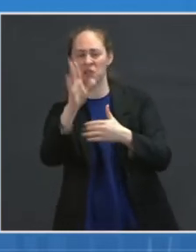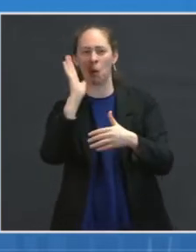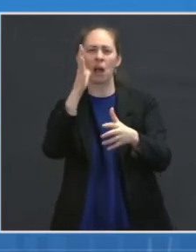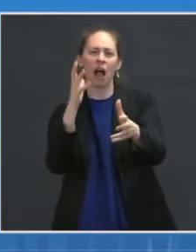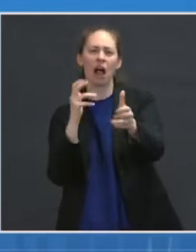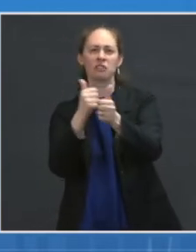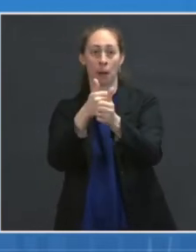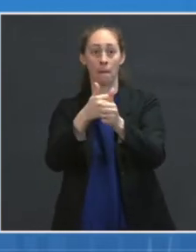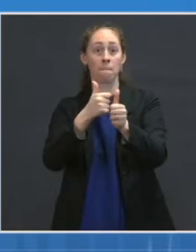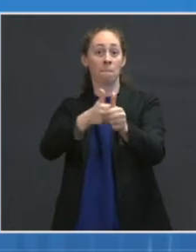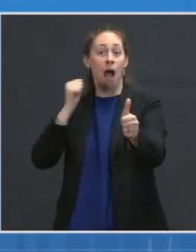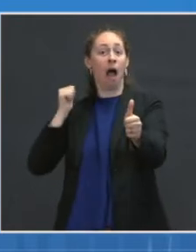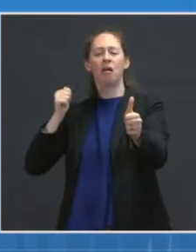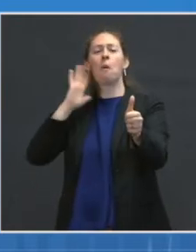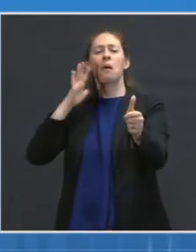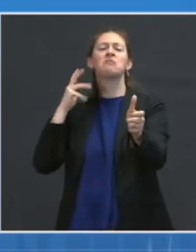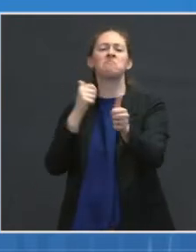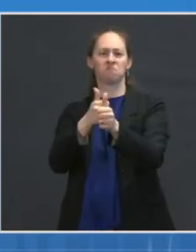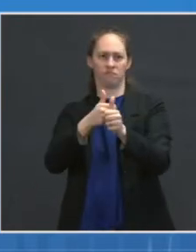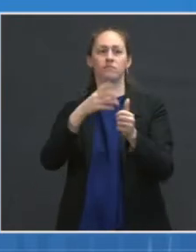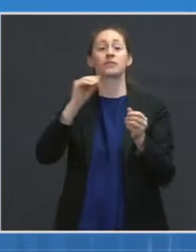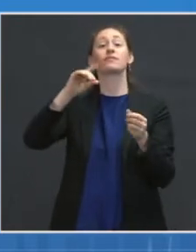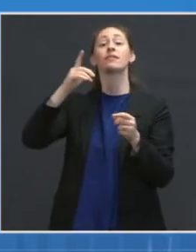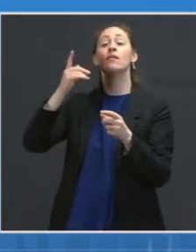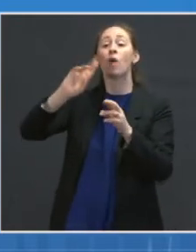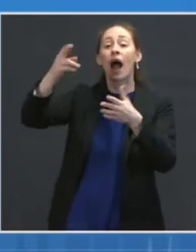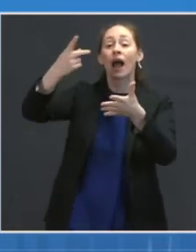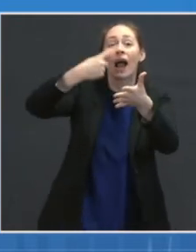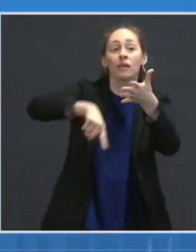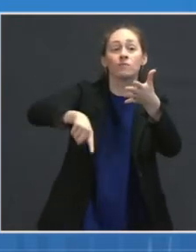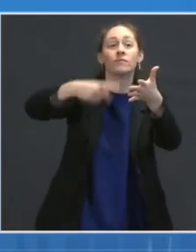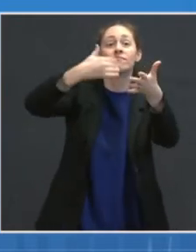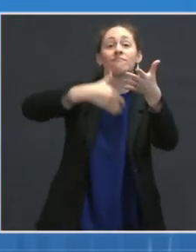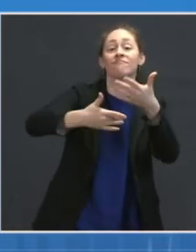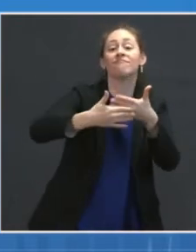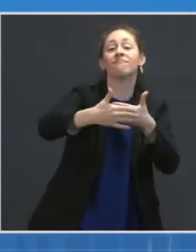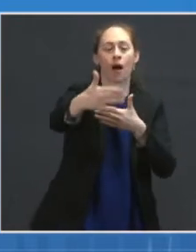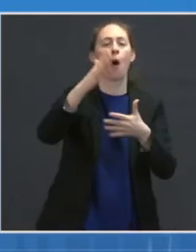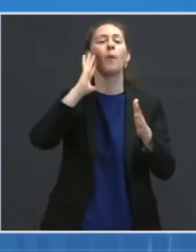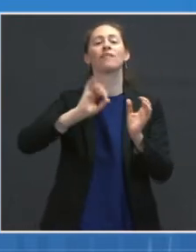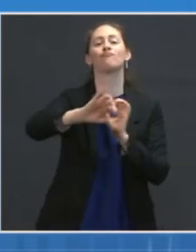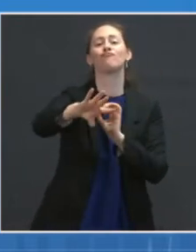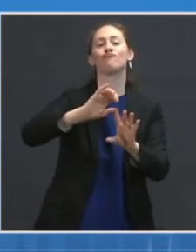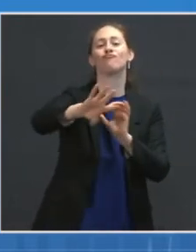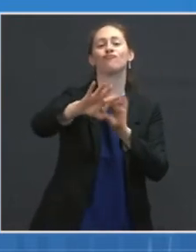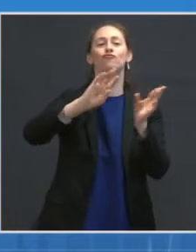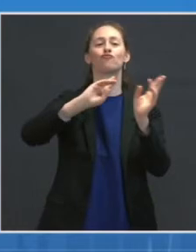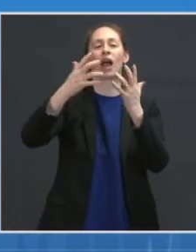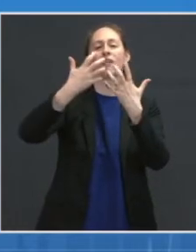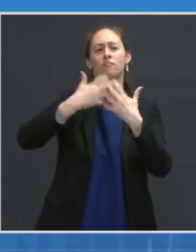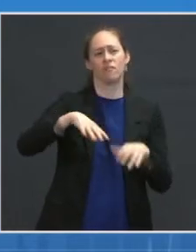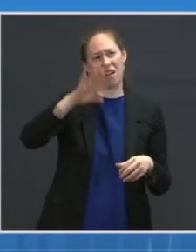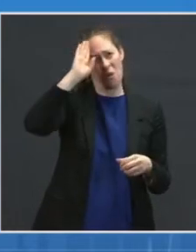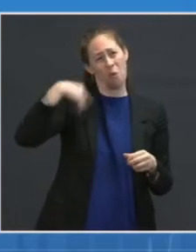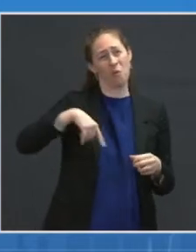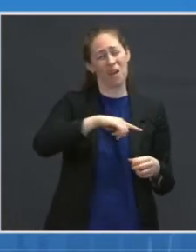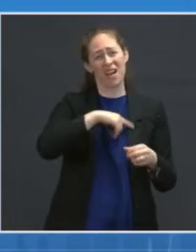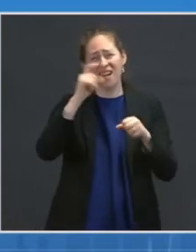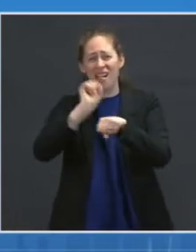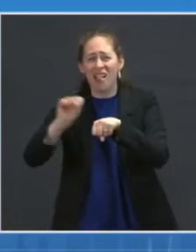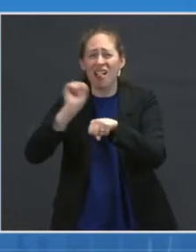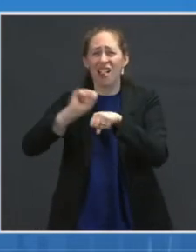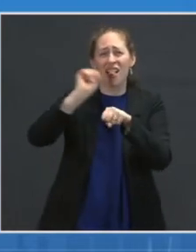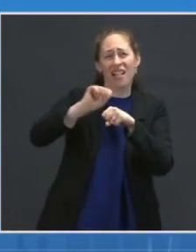With everybody's hard work and collective effort, we will be able to catch up, but we understand this will mean